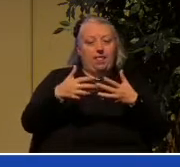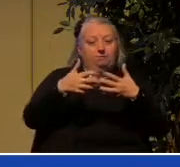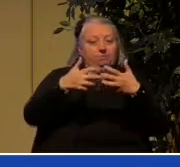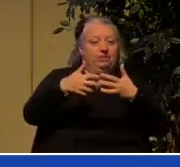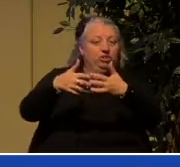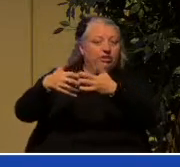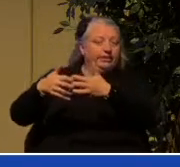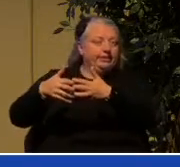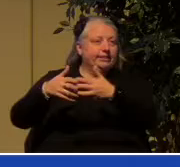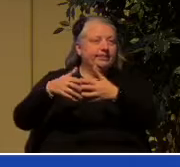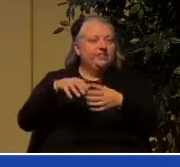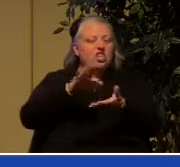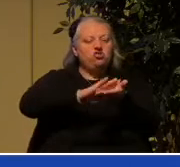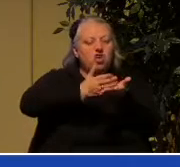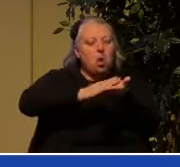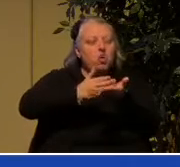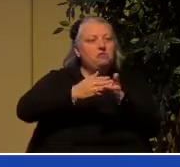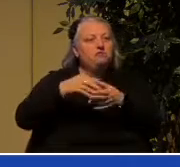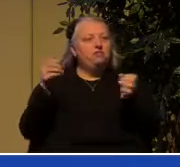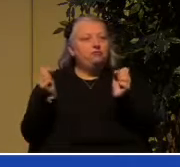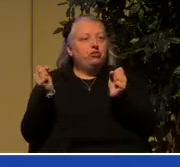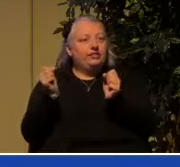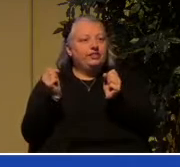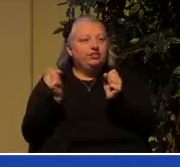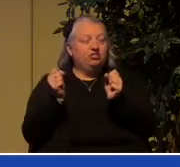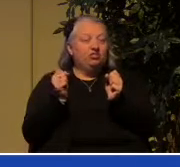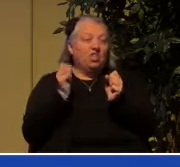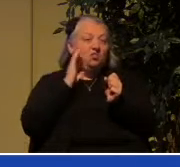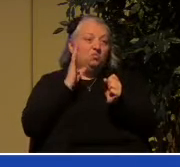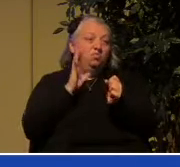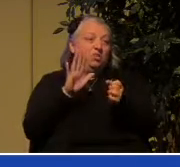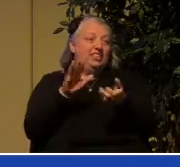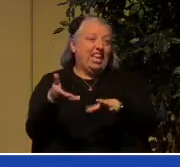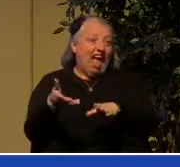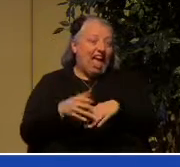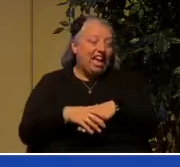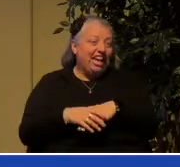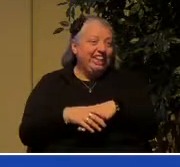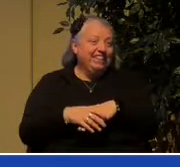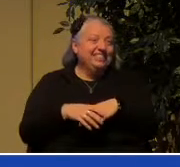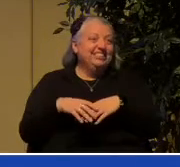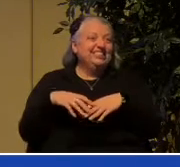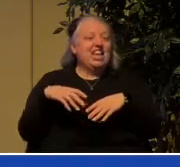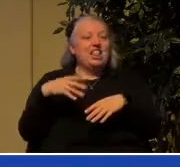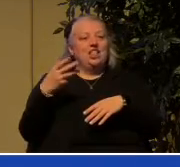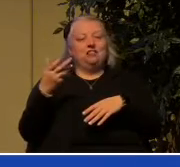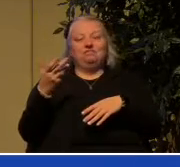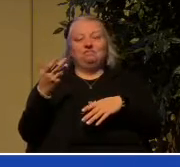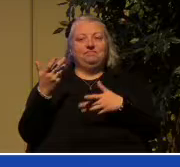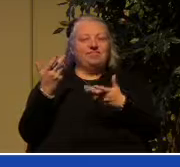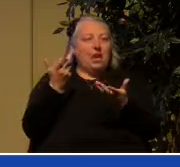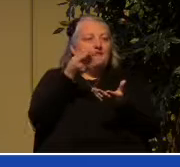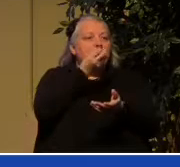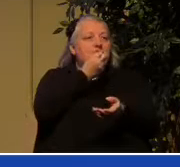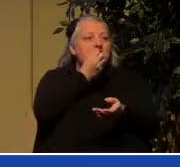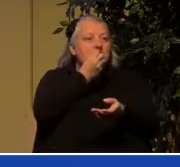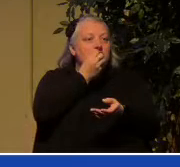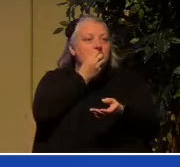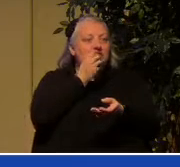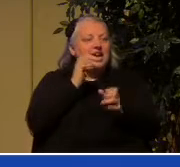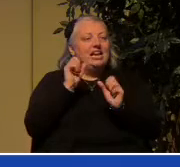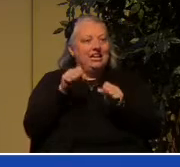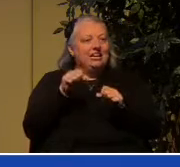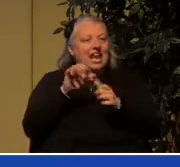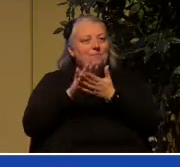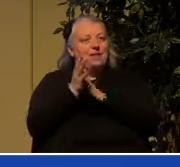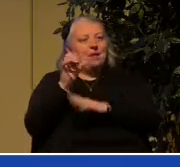relationships turn sour. And life can often be, even with all of its joy, a veil of anguish